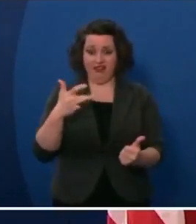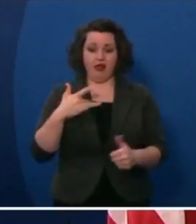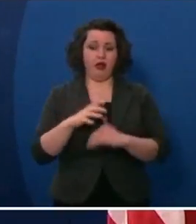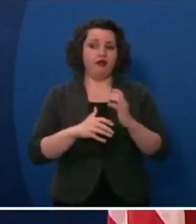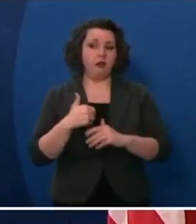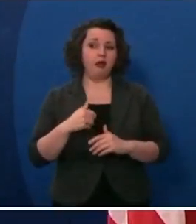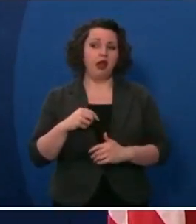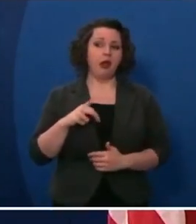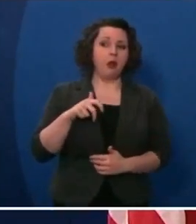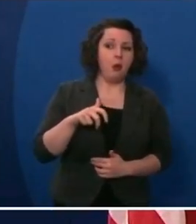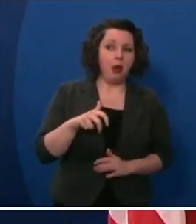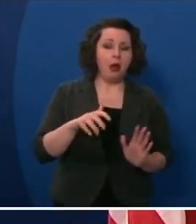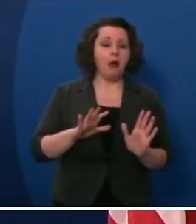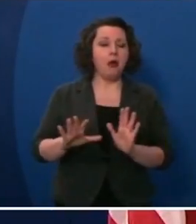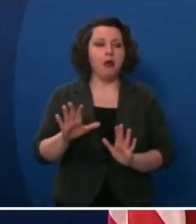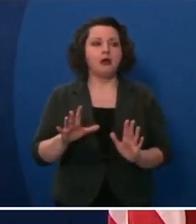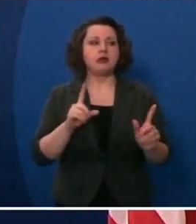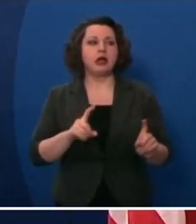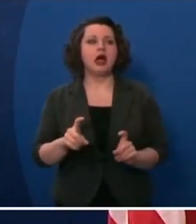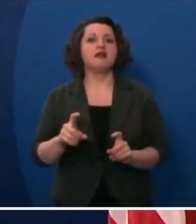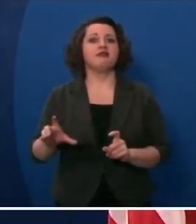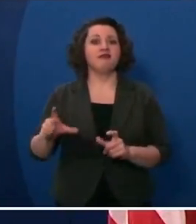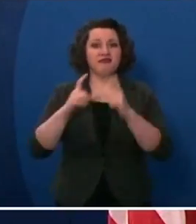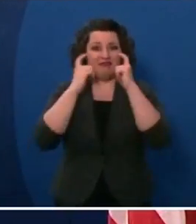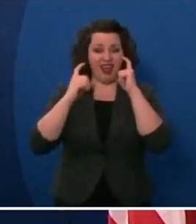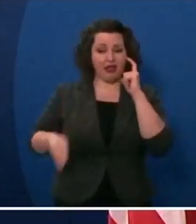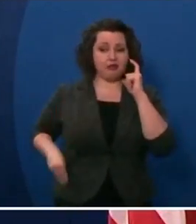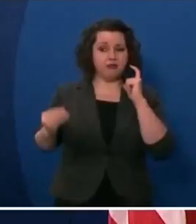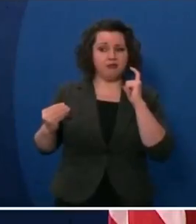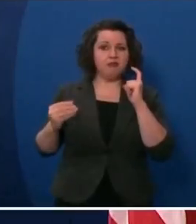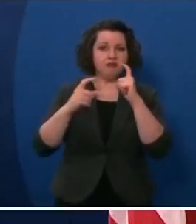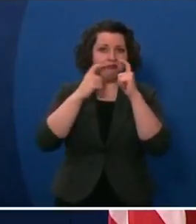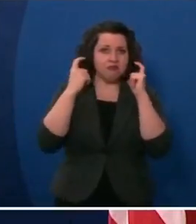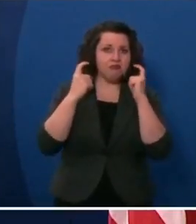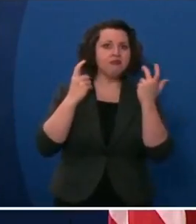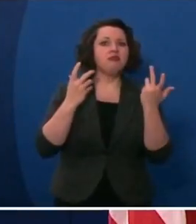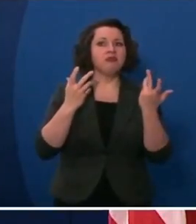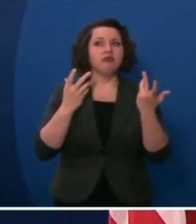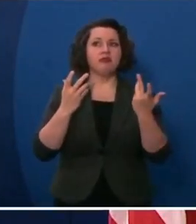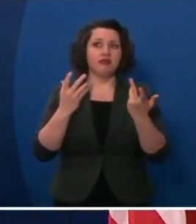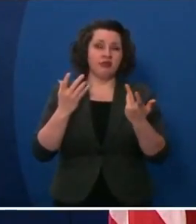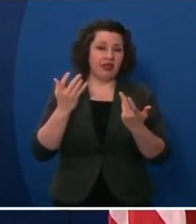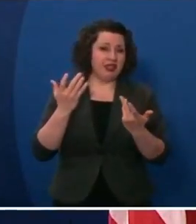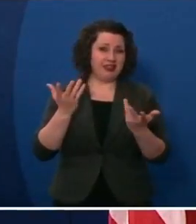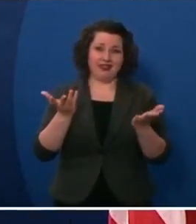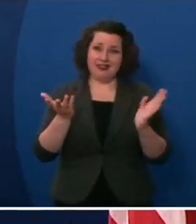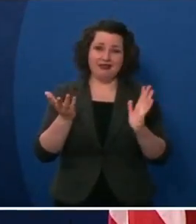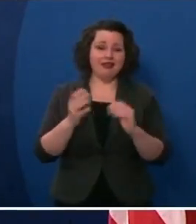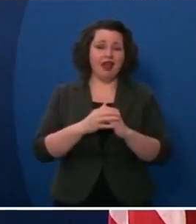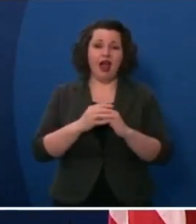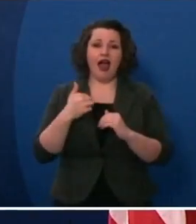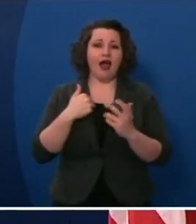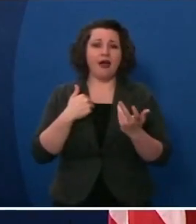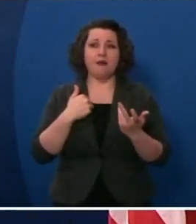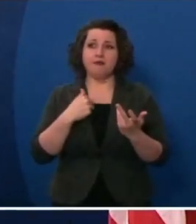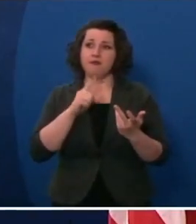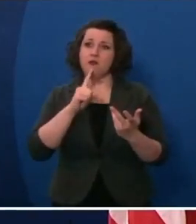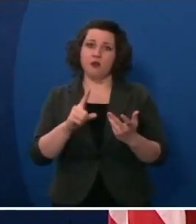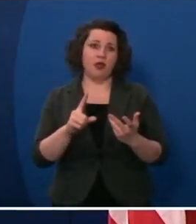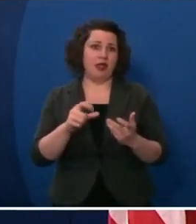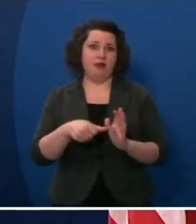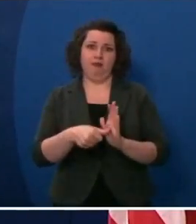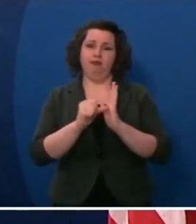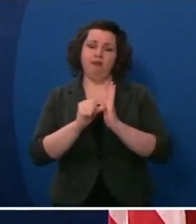into it, you know, take your face covering. If you can't social distance and businesses, I just continue to be so incredibly